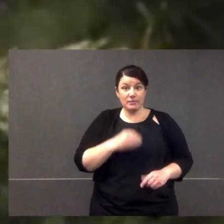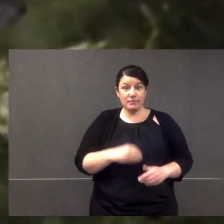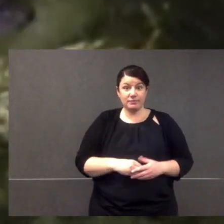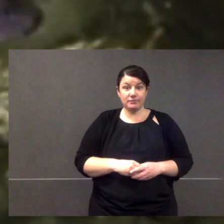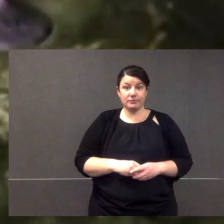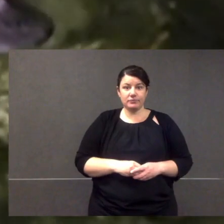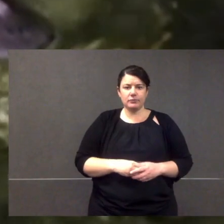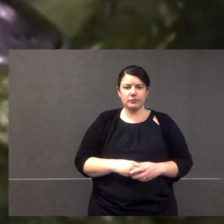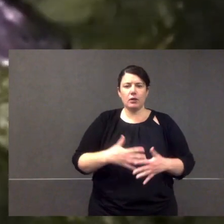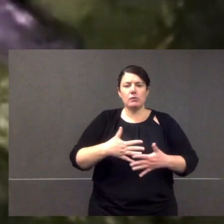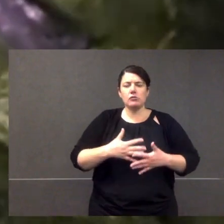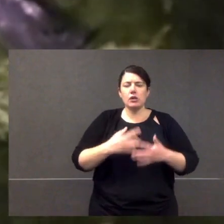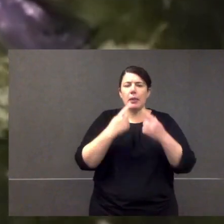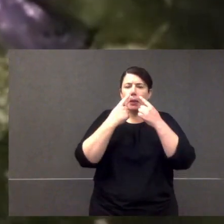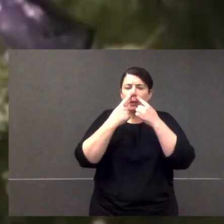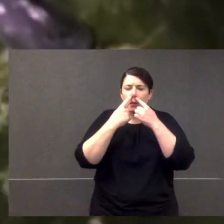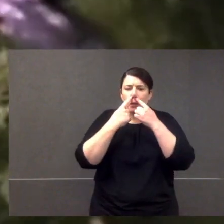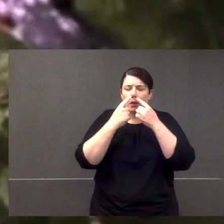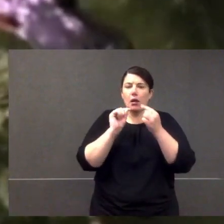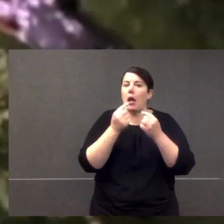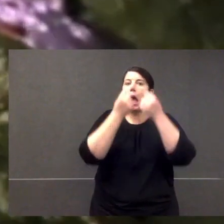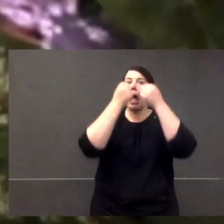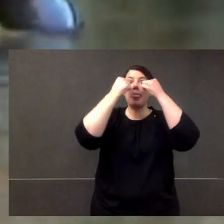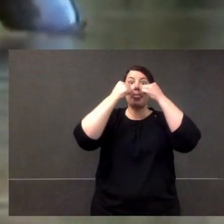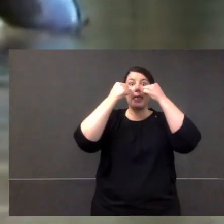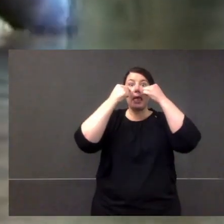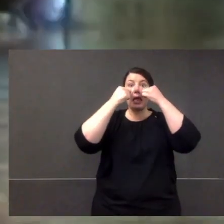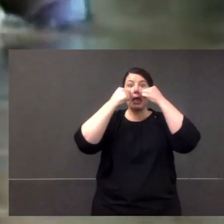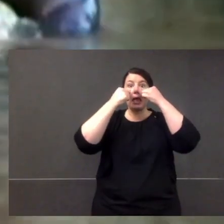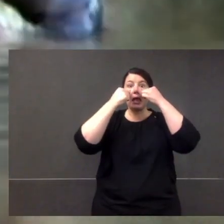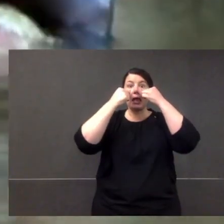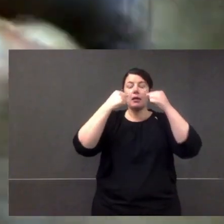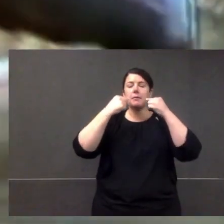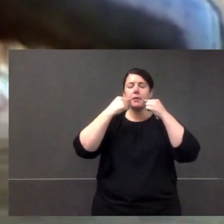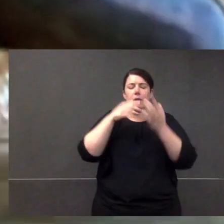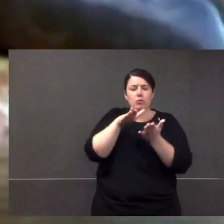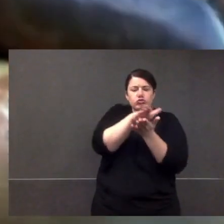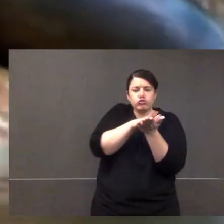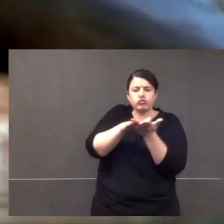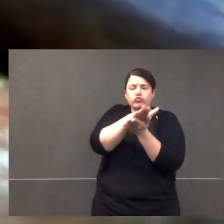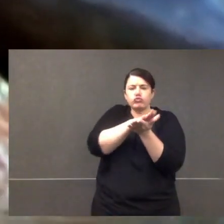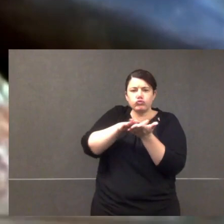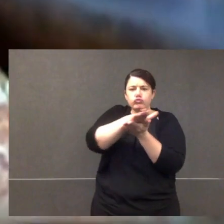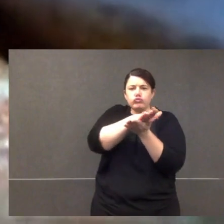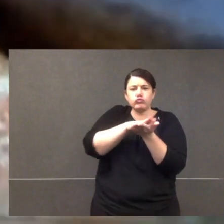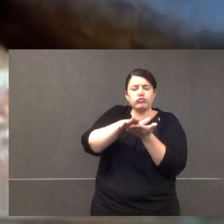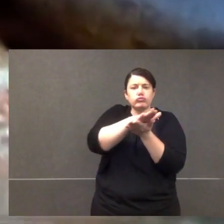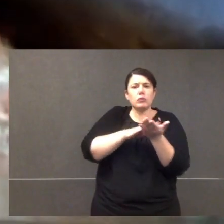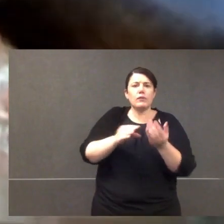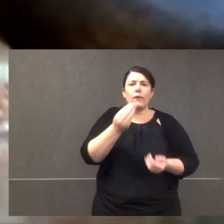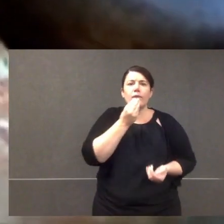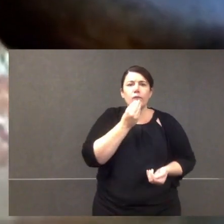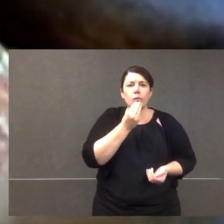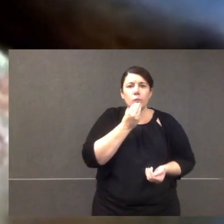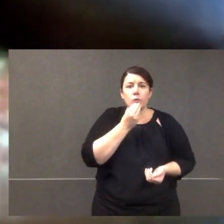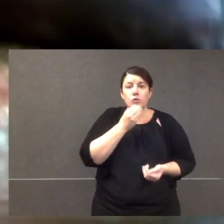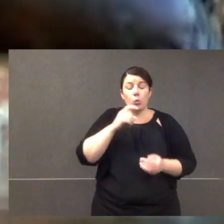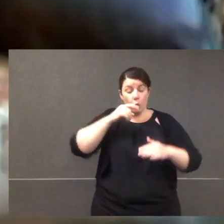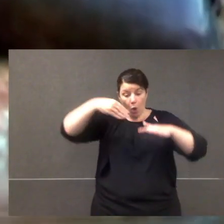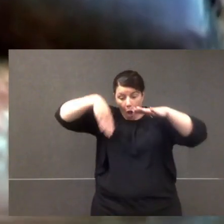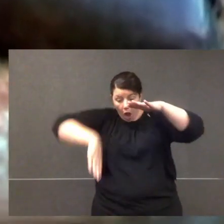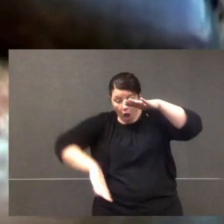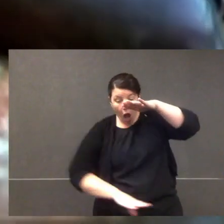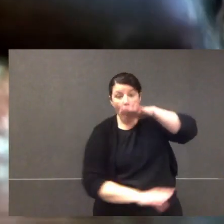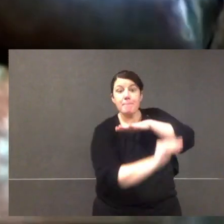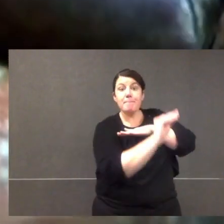the platypus can sense it. That's how it finds its food. Now, it's got nostrils on the top of its bill that it breathes through, grinding plates in its mouth